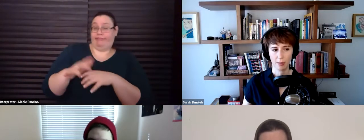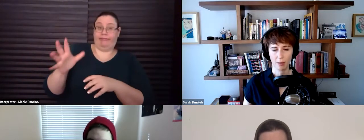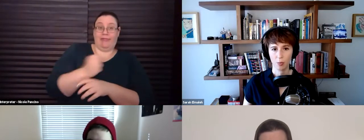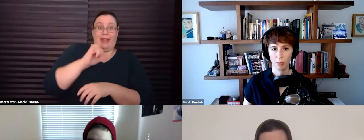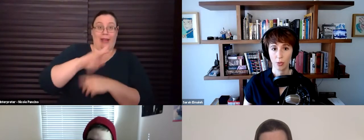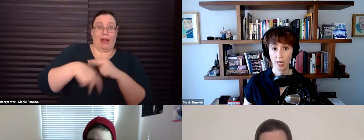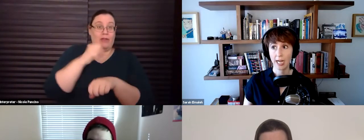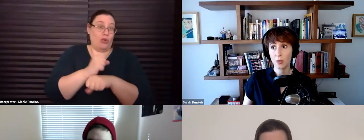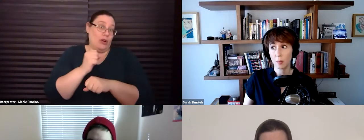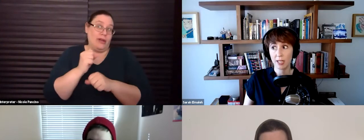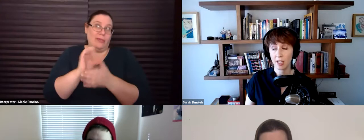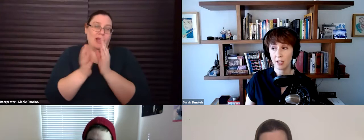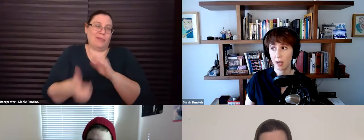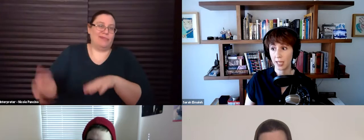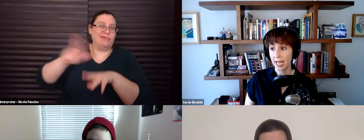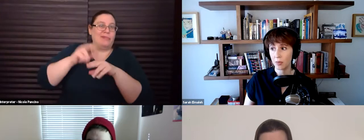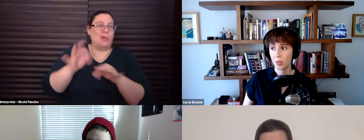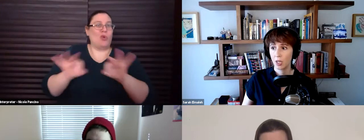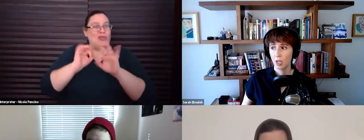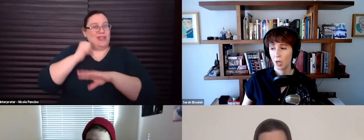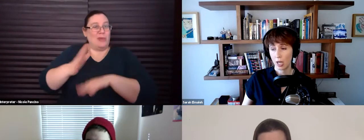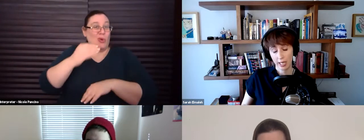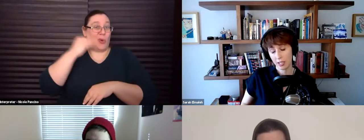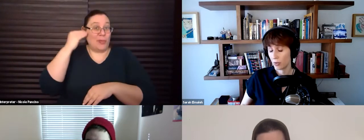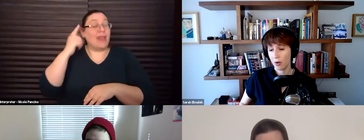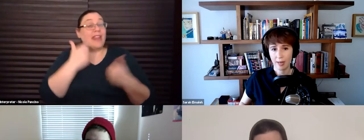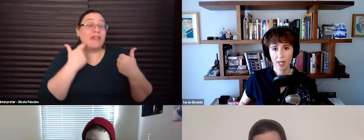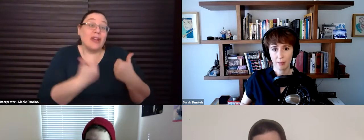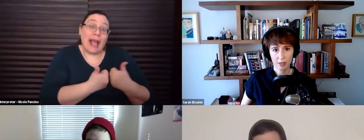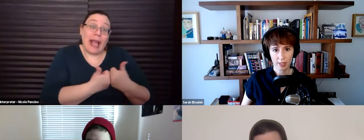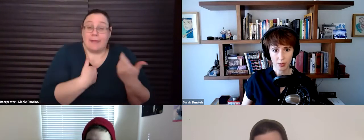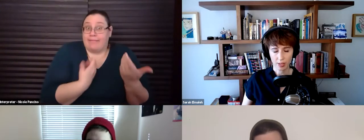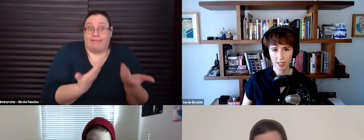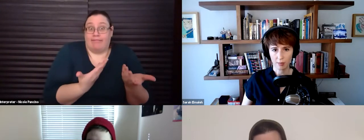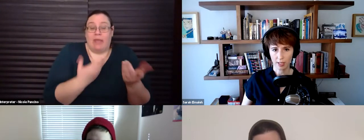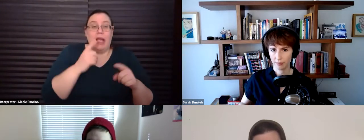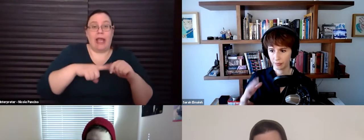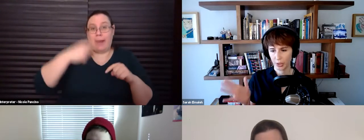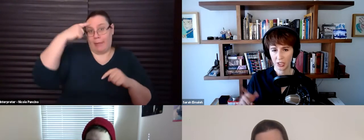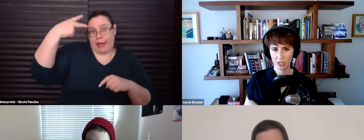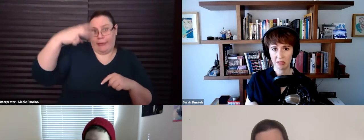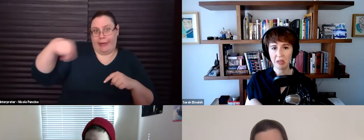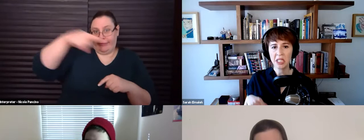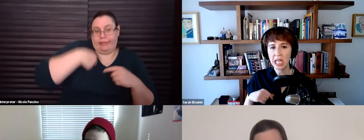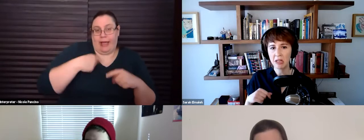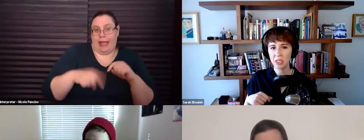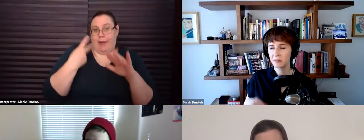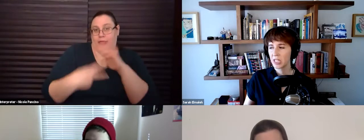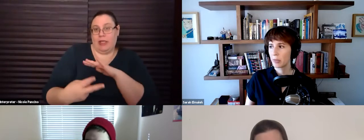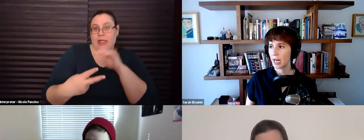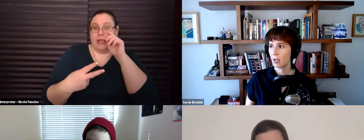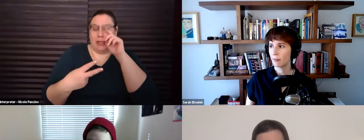having that setup becomes more important. I do suspect that, um, games, I don't know, and I'm not a mind reader, so I'd hate to make a prediction, don't hold me